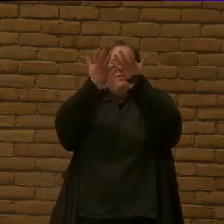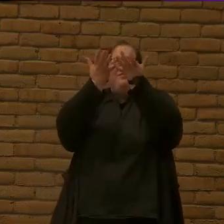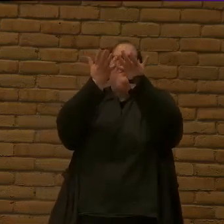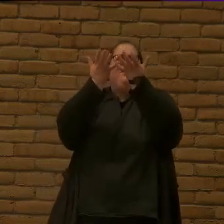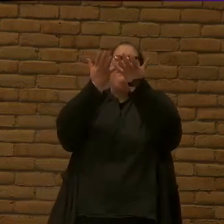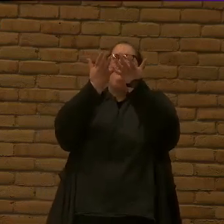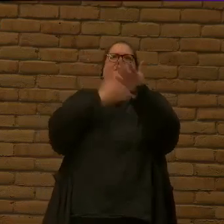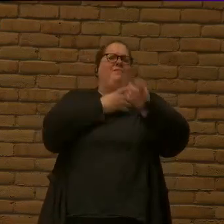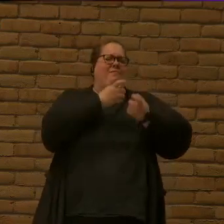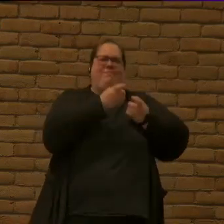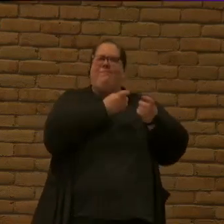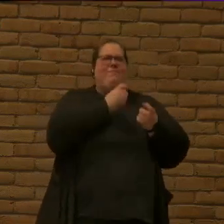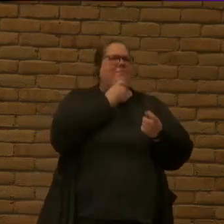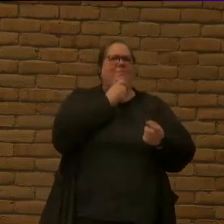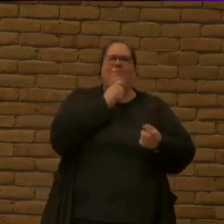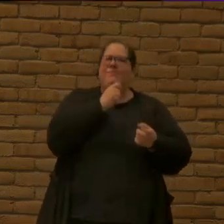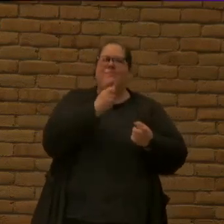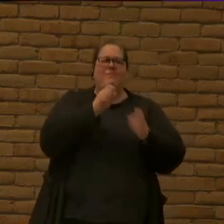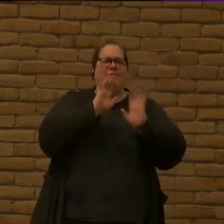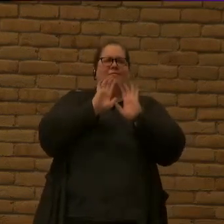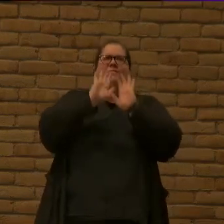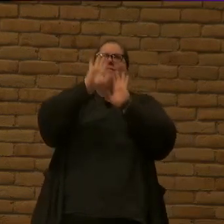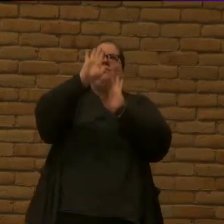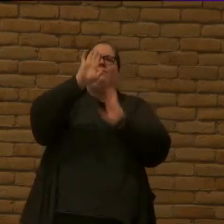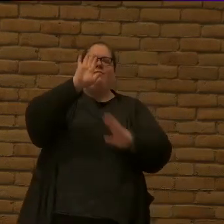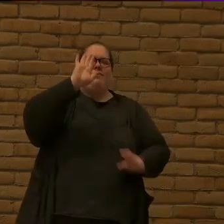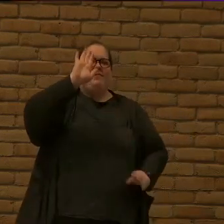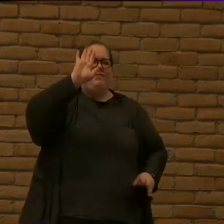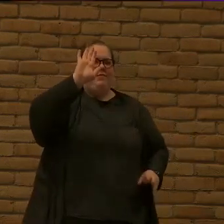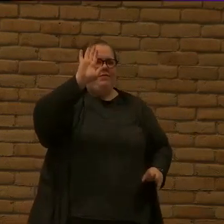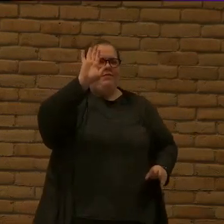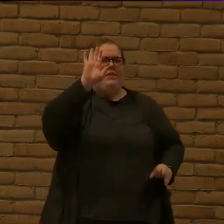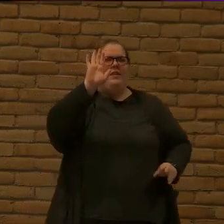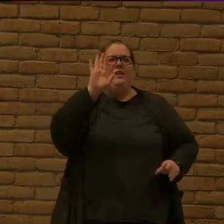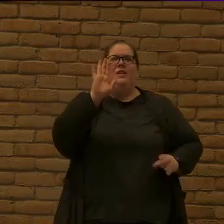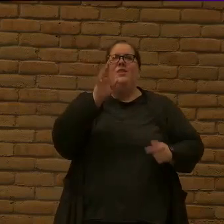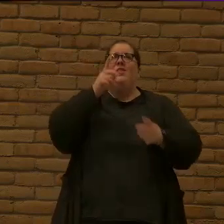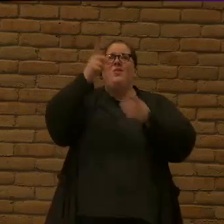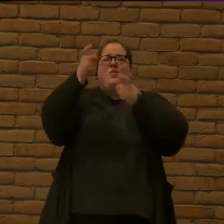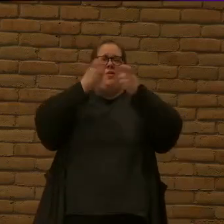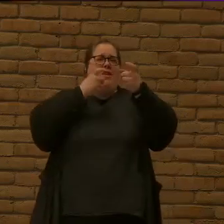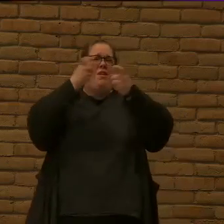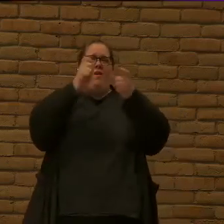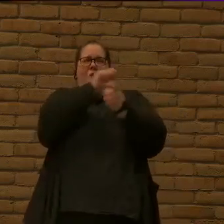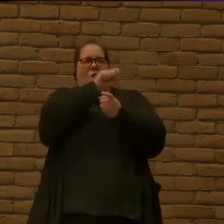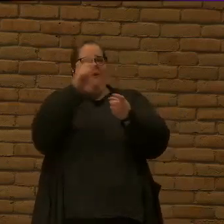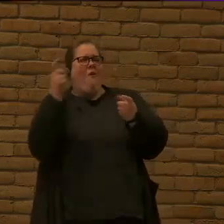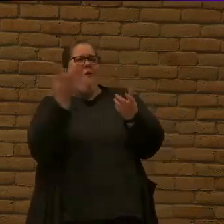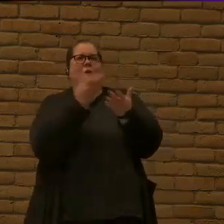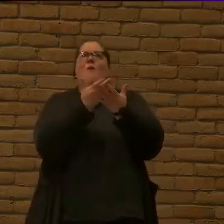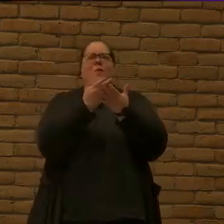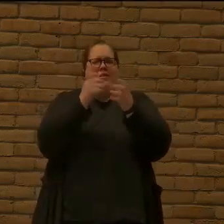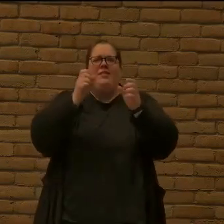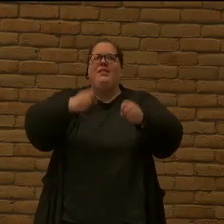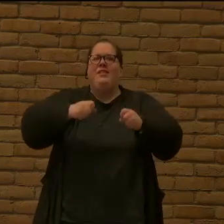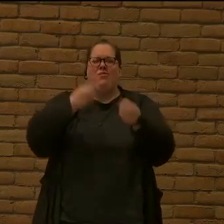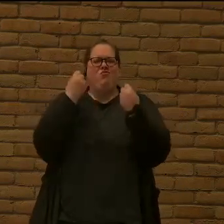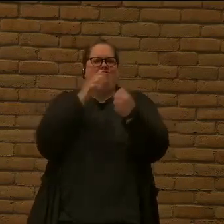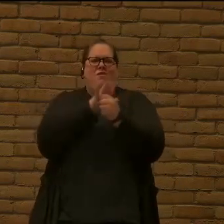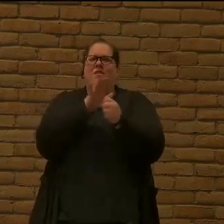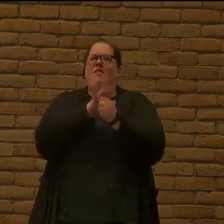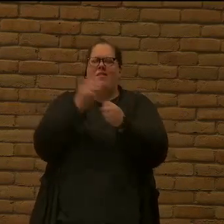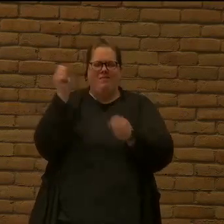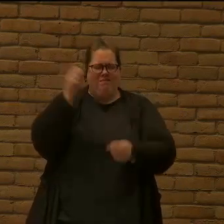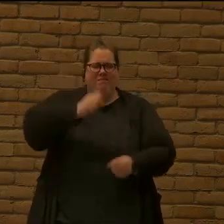It's out of my hands There ain't nothing that you can't handle God you are strong